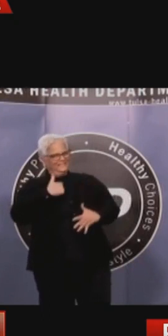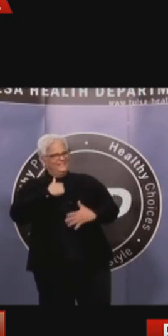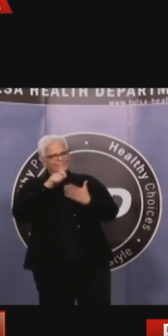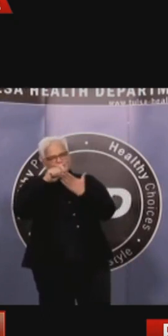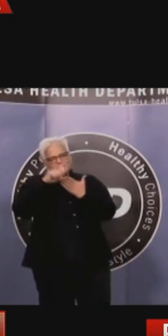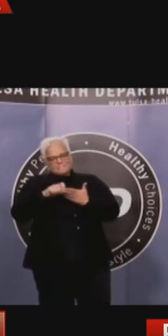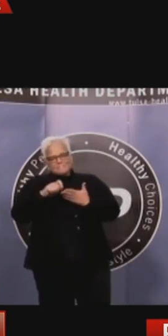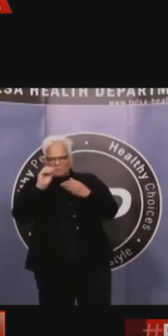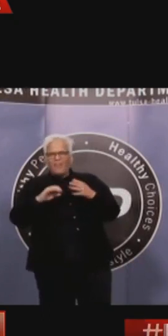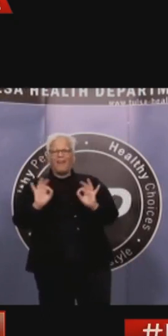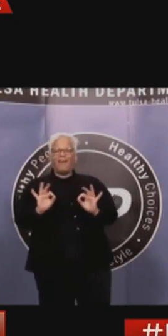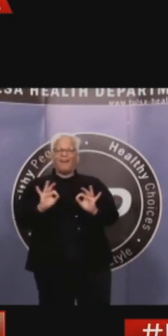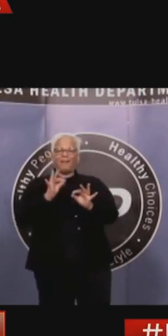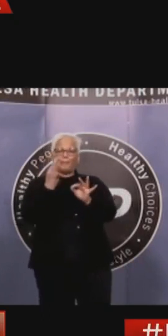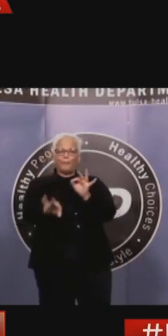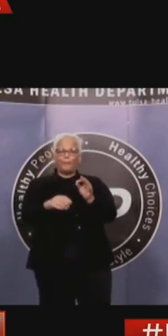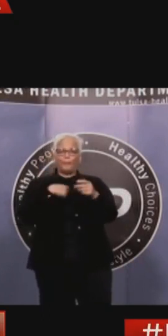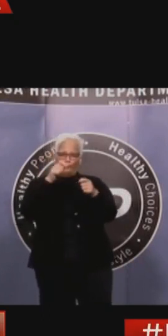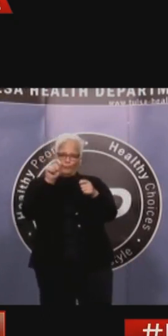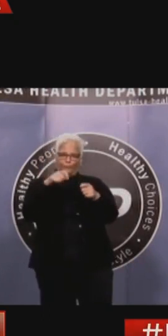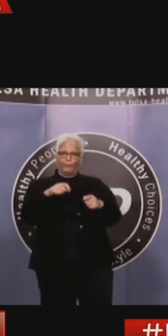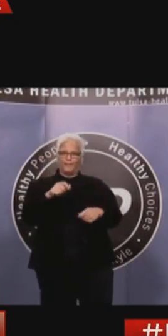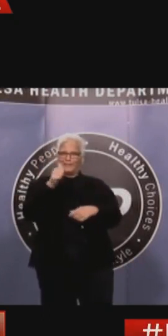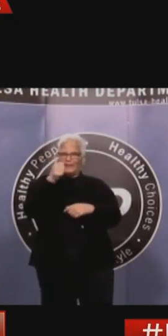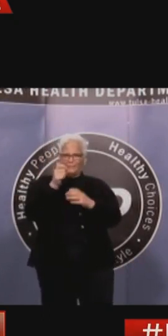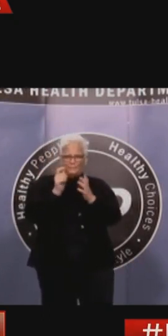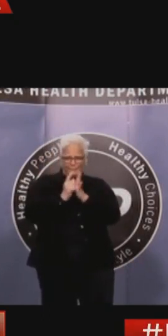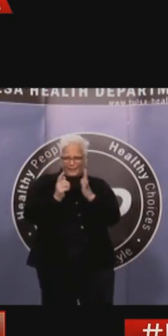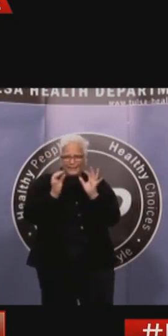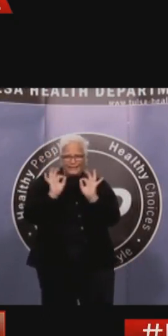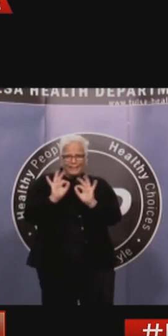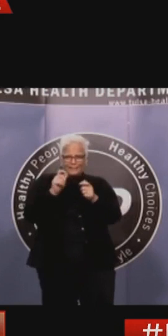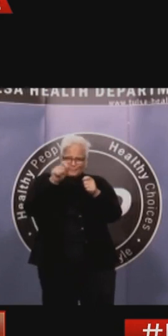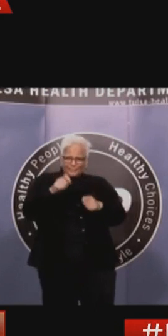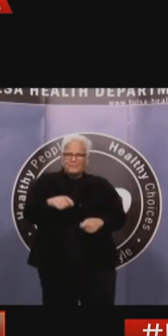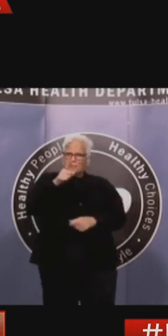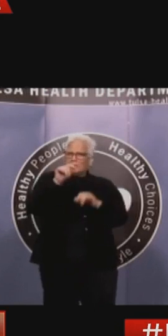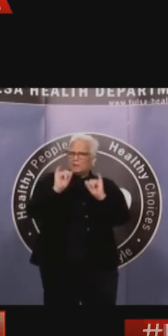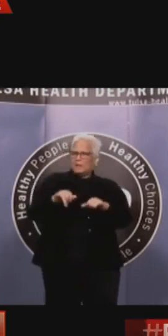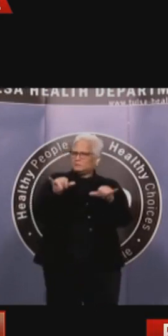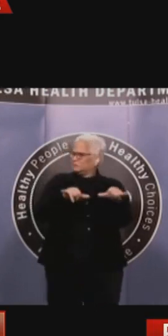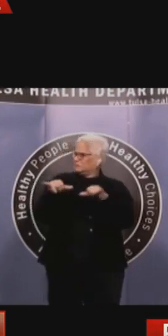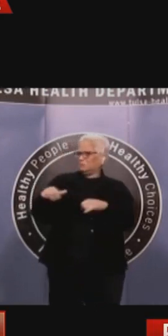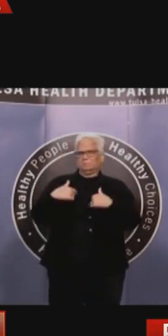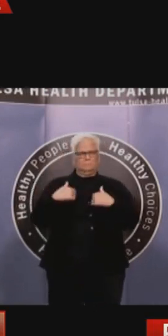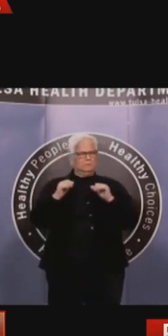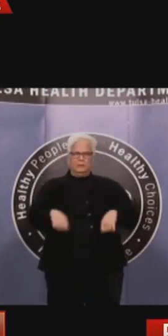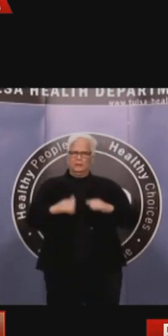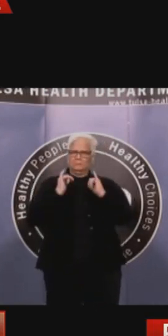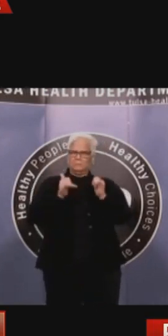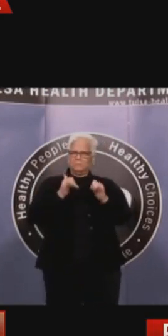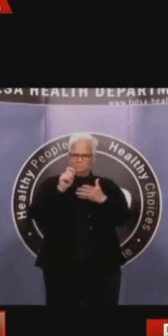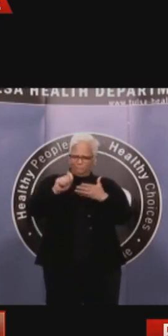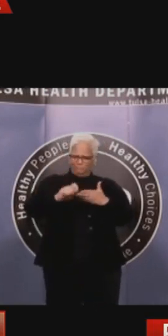at stake in how good of a count we have on the census. Lastly,